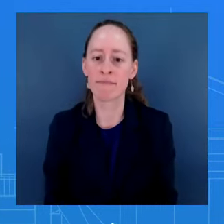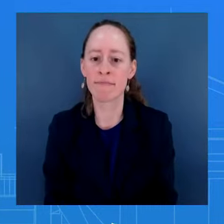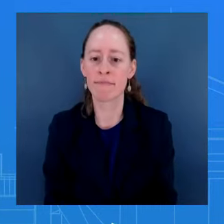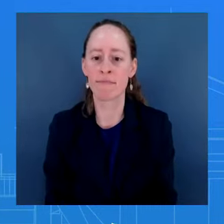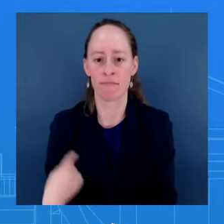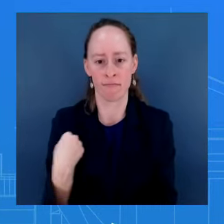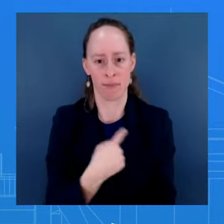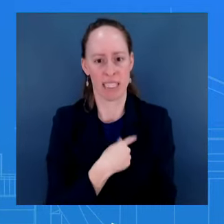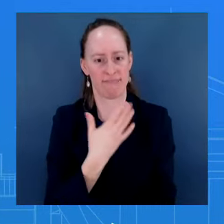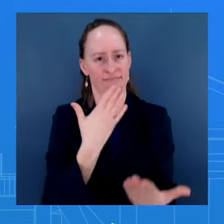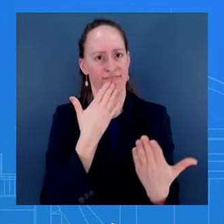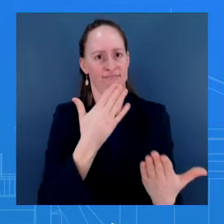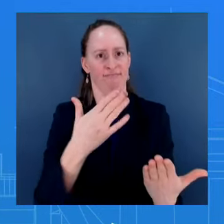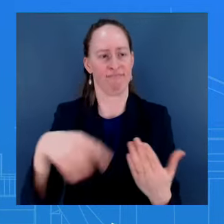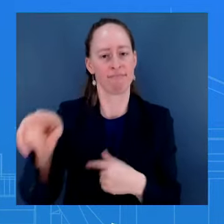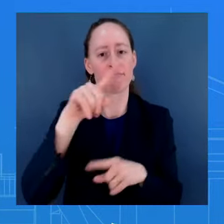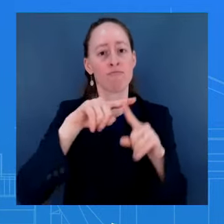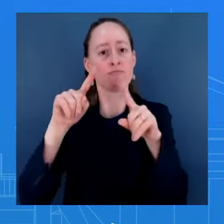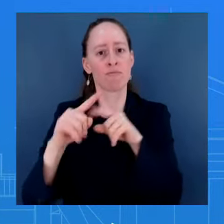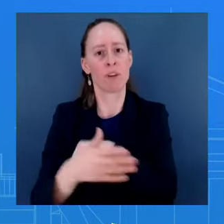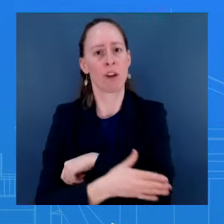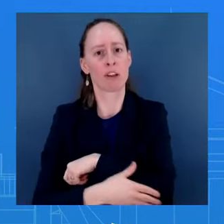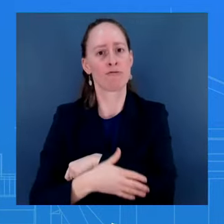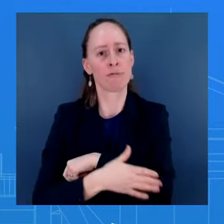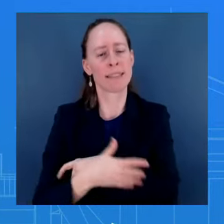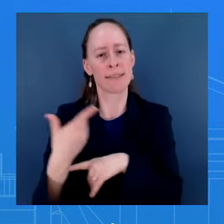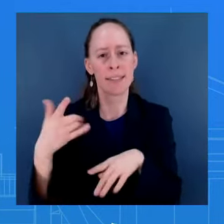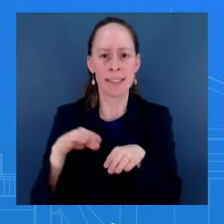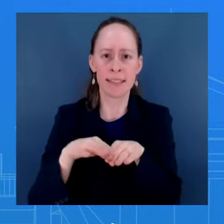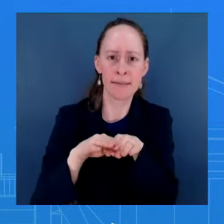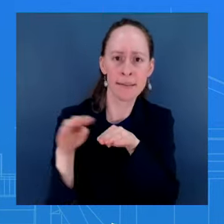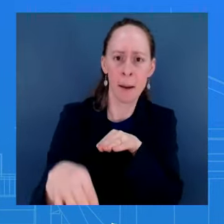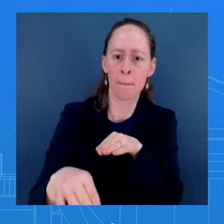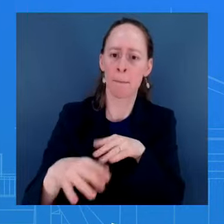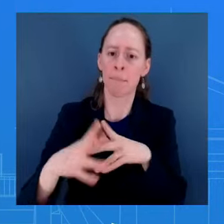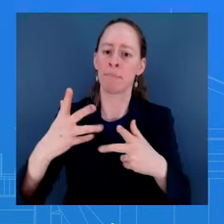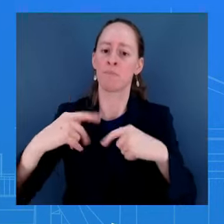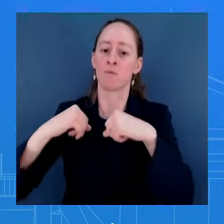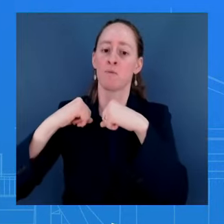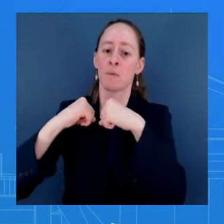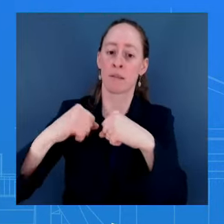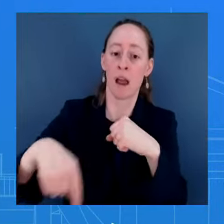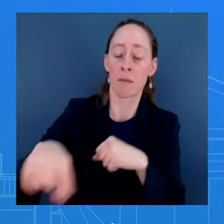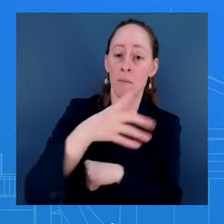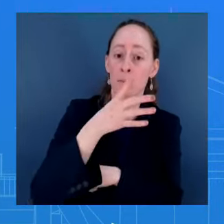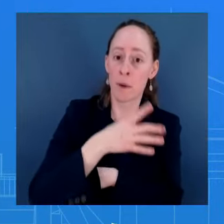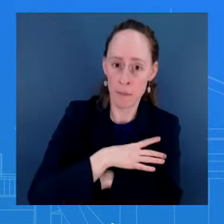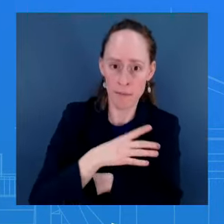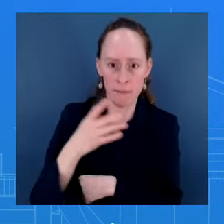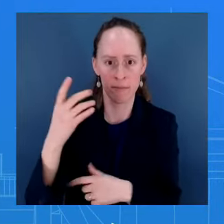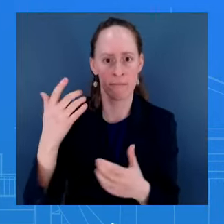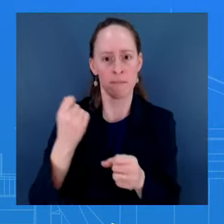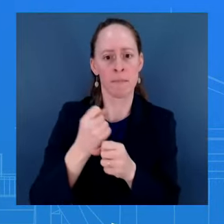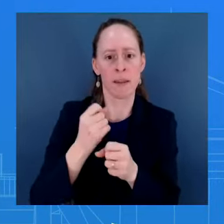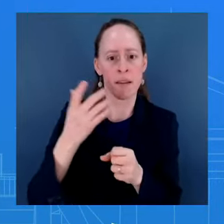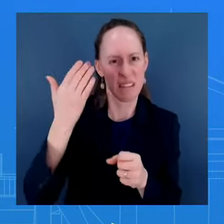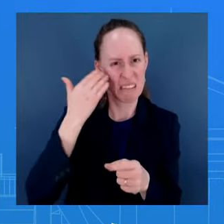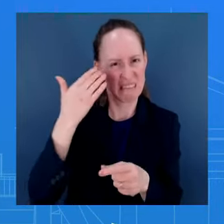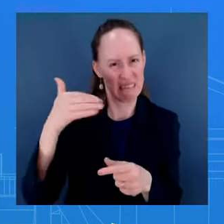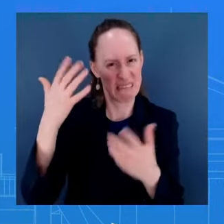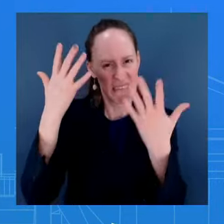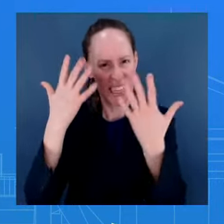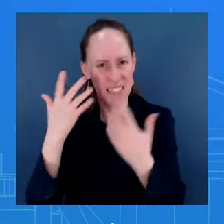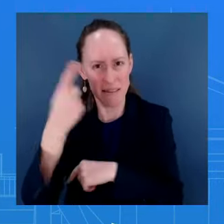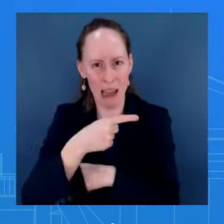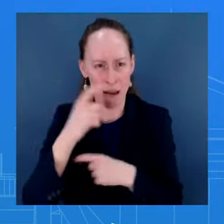difficult decisions on their health care. We appreciate that, and I think that's a good thing to see. And as it relates to here in this country, the